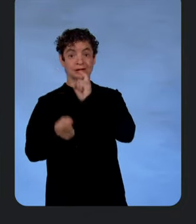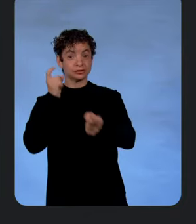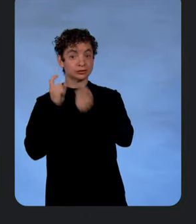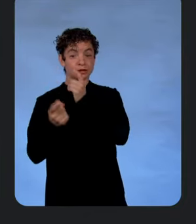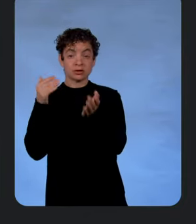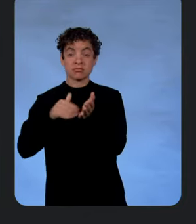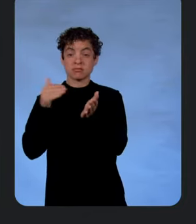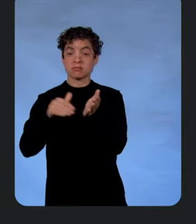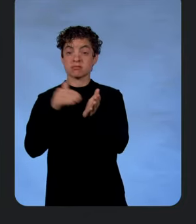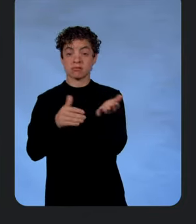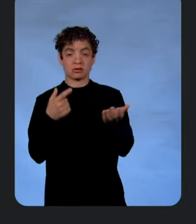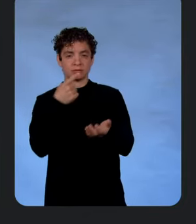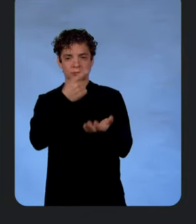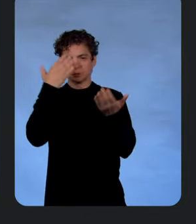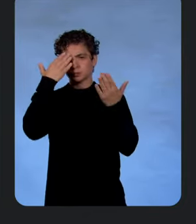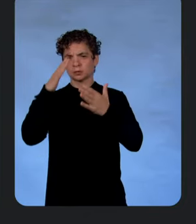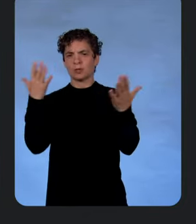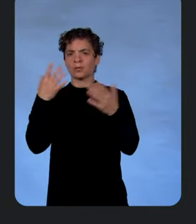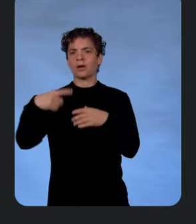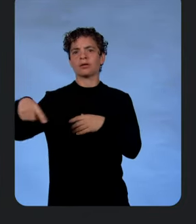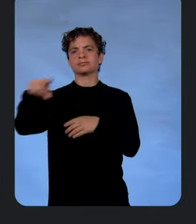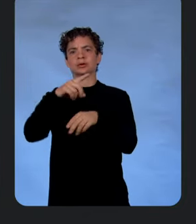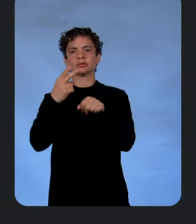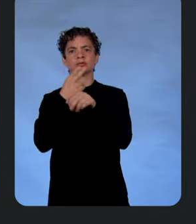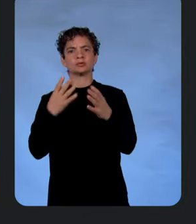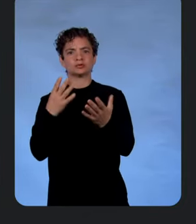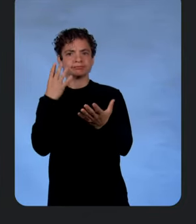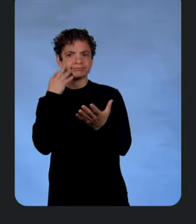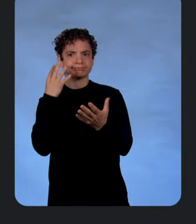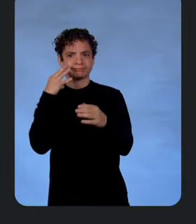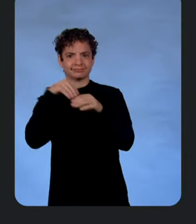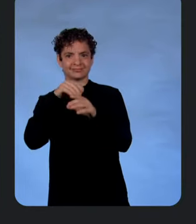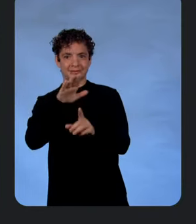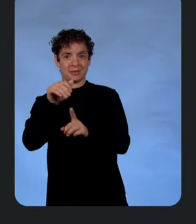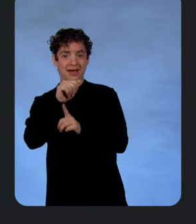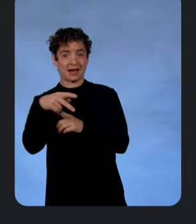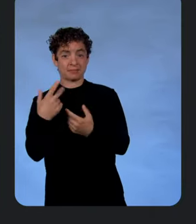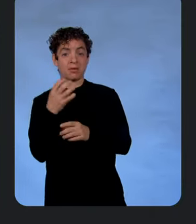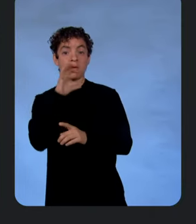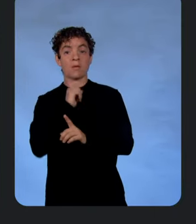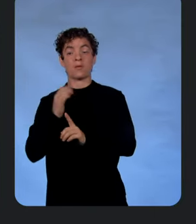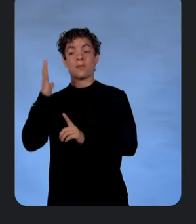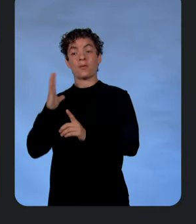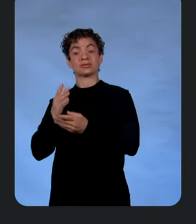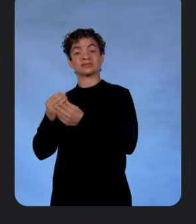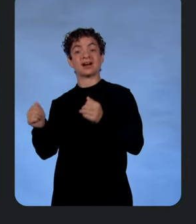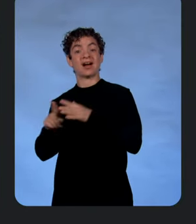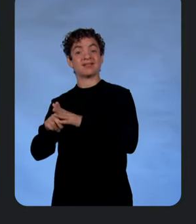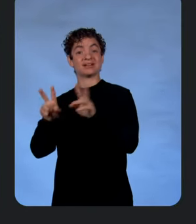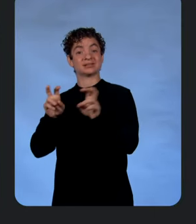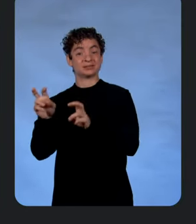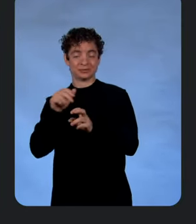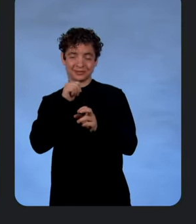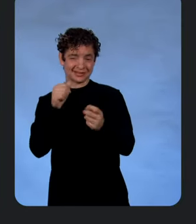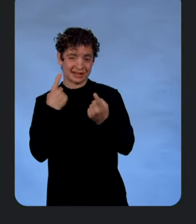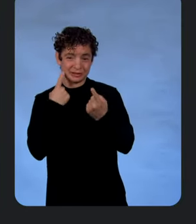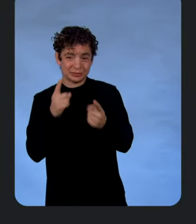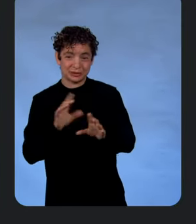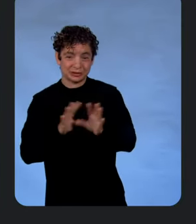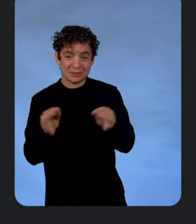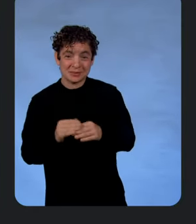and constantly changing. You don't know what users are going to do with your app. And the old ways of resolving issues just don't work anymore.